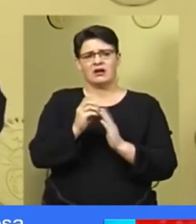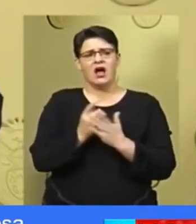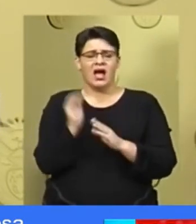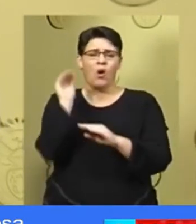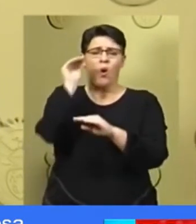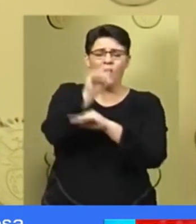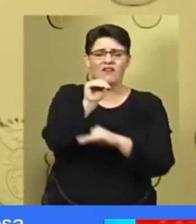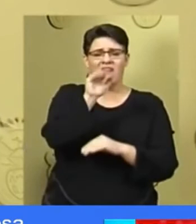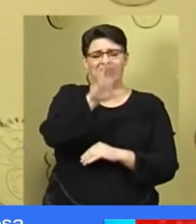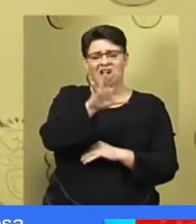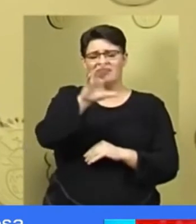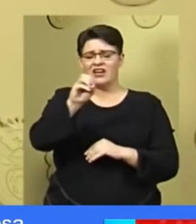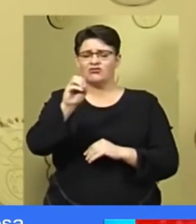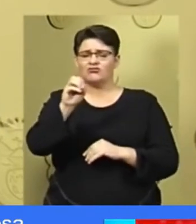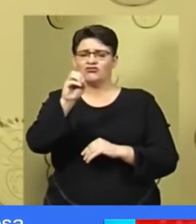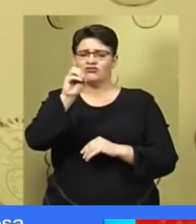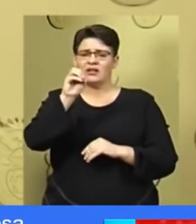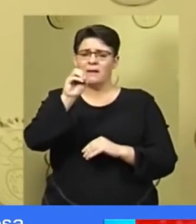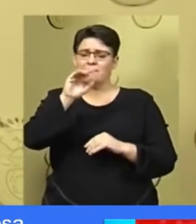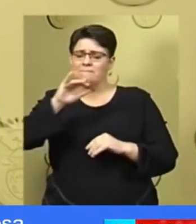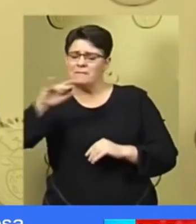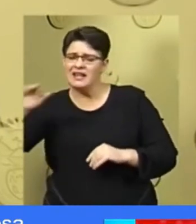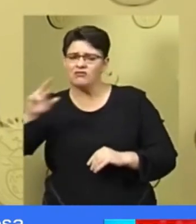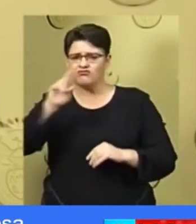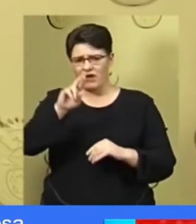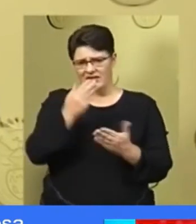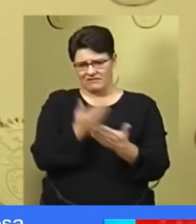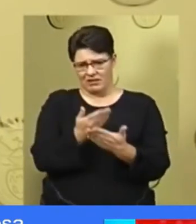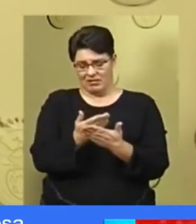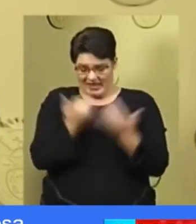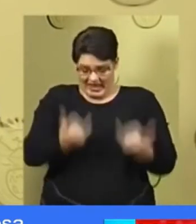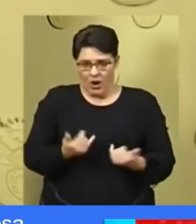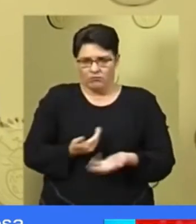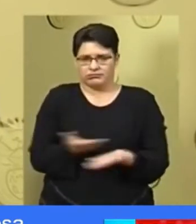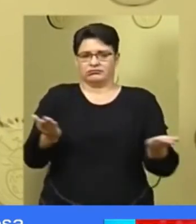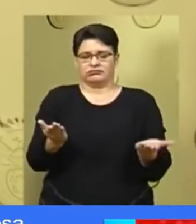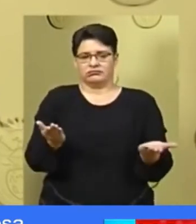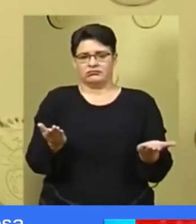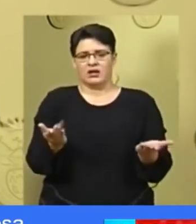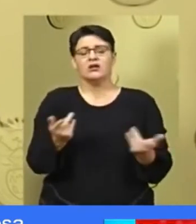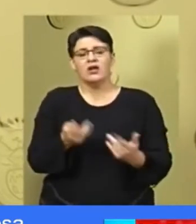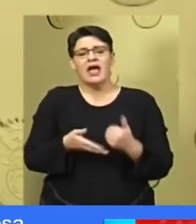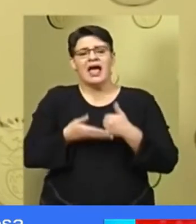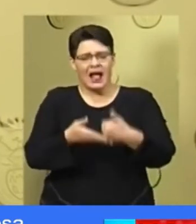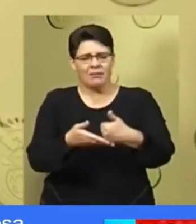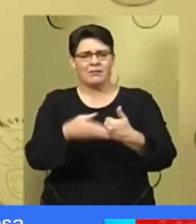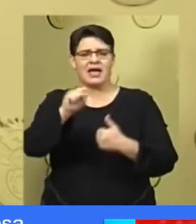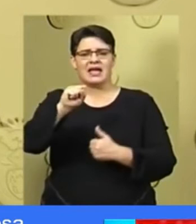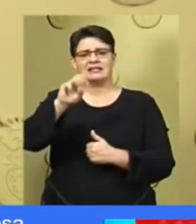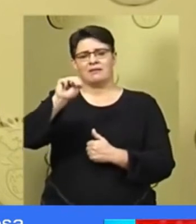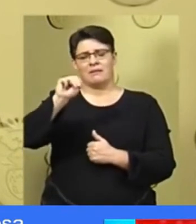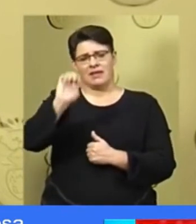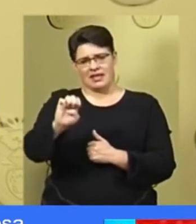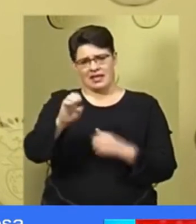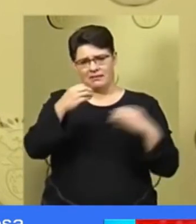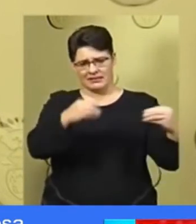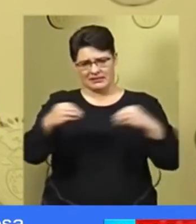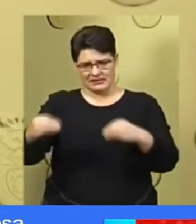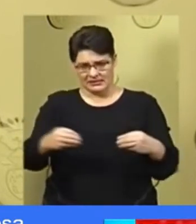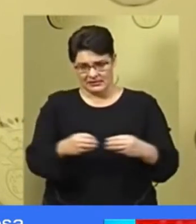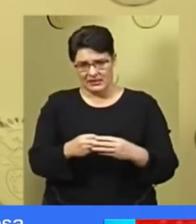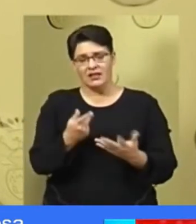made over 500 million rand available immediately to assist small and medium enterprises